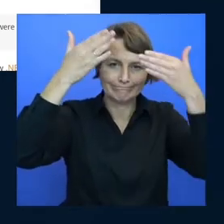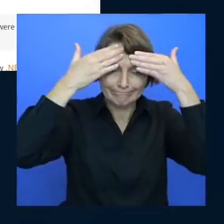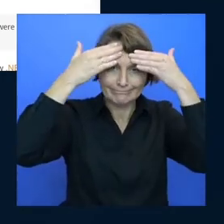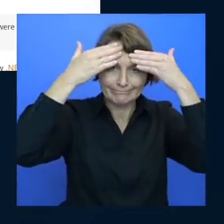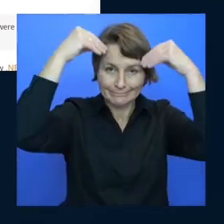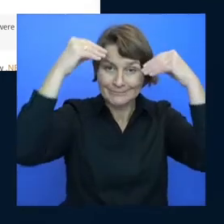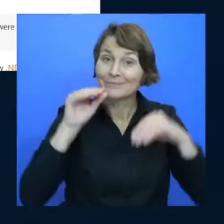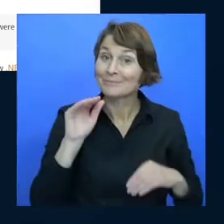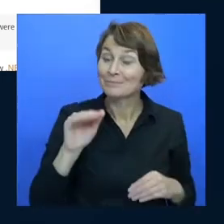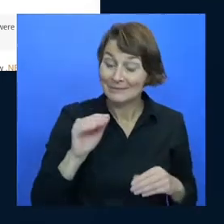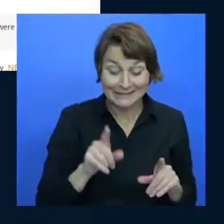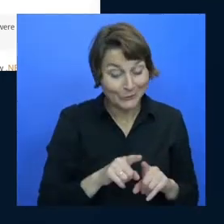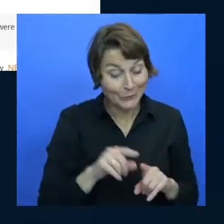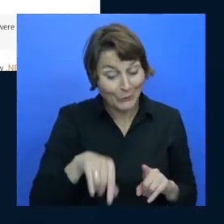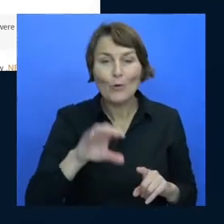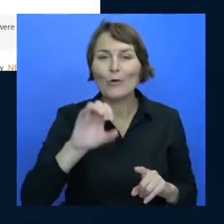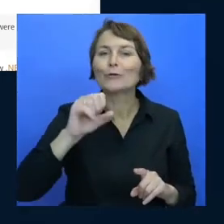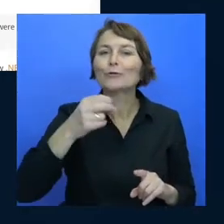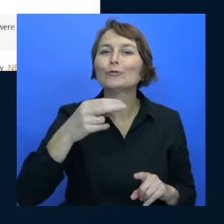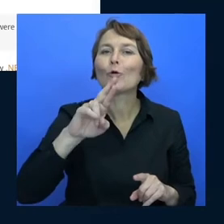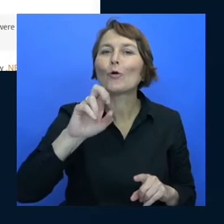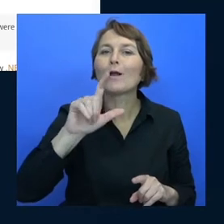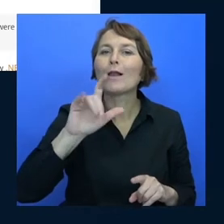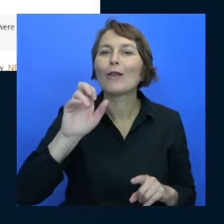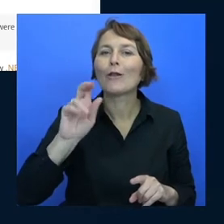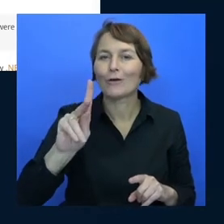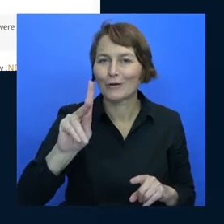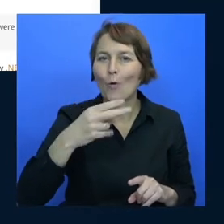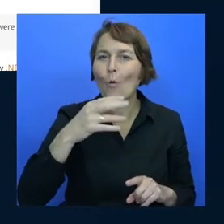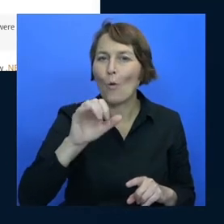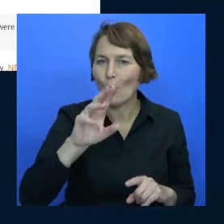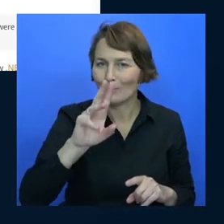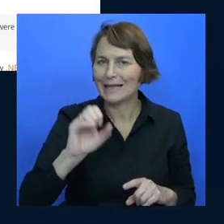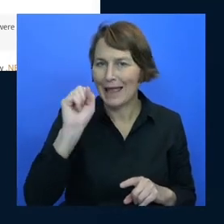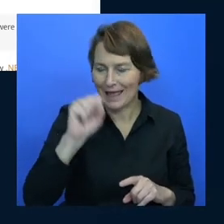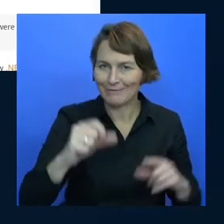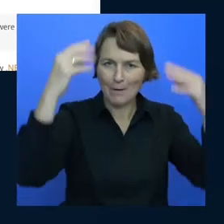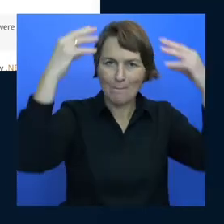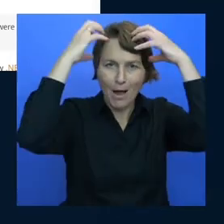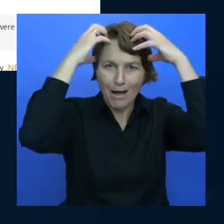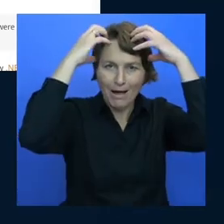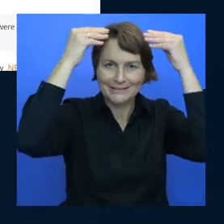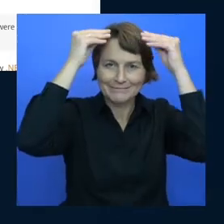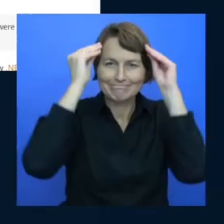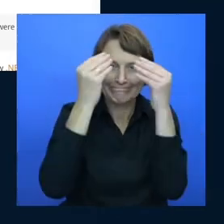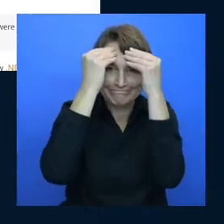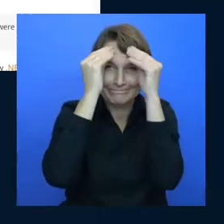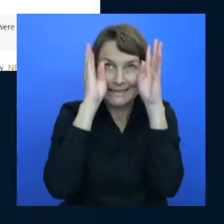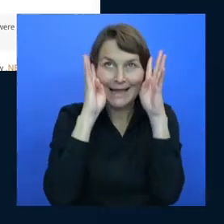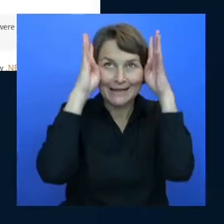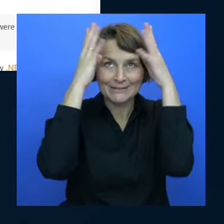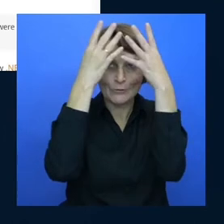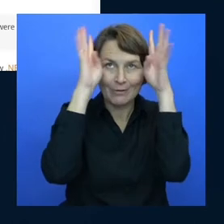know i thought i threw that in there that was very nice callback i like that very smart that's why you're such a good host